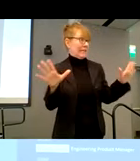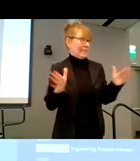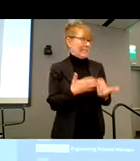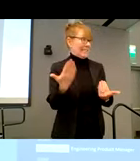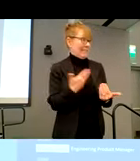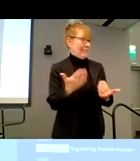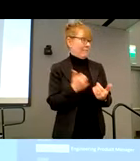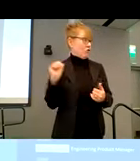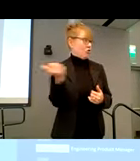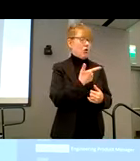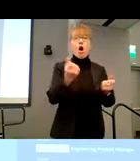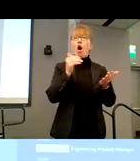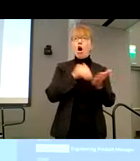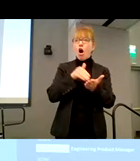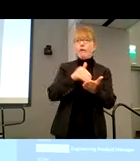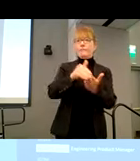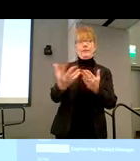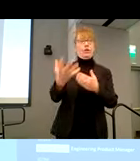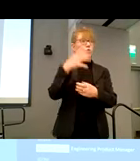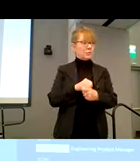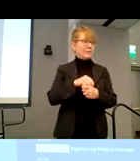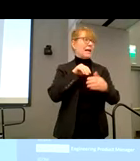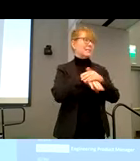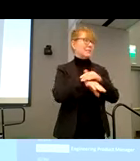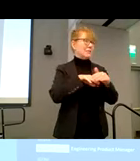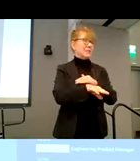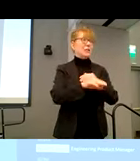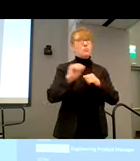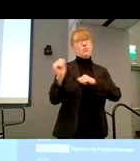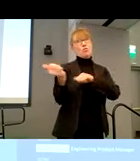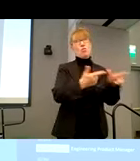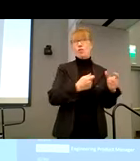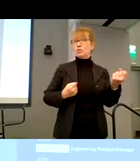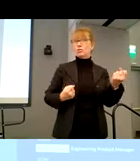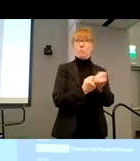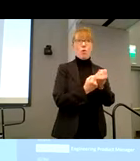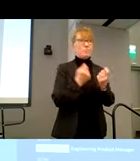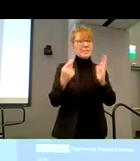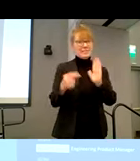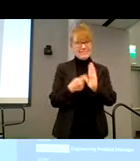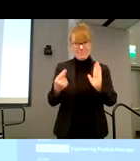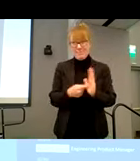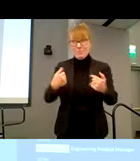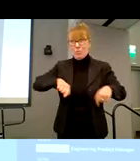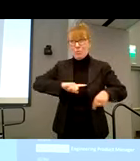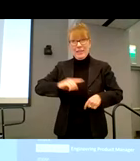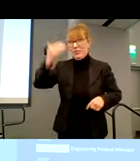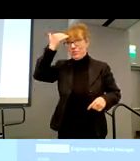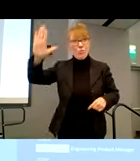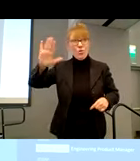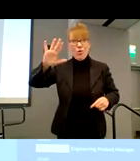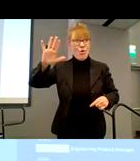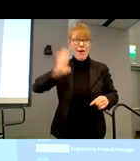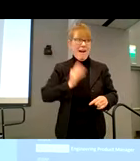many times when it comes to inclusivity and accessibility, we are all in support of it, but sometimes we don't know if we're not being